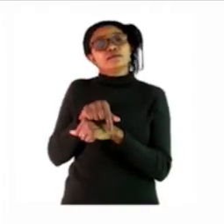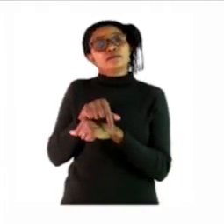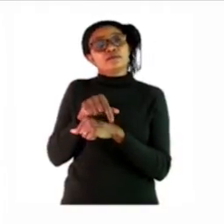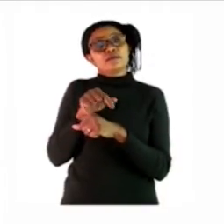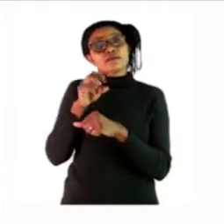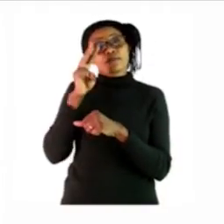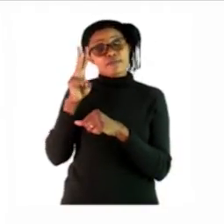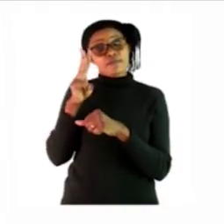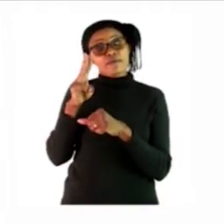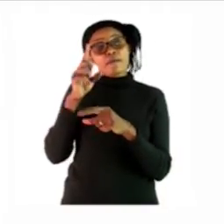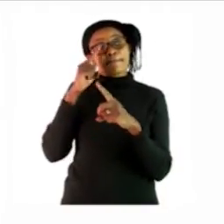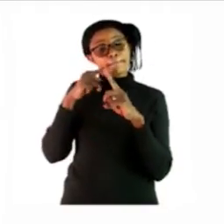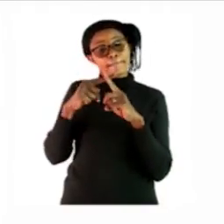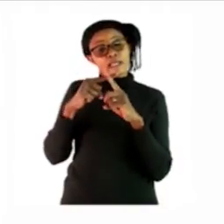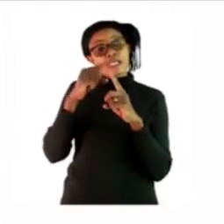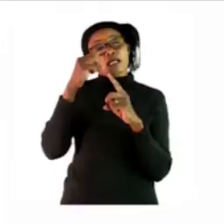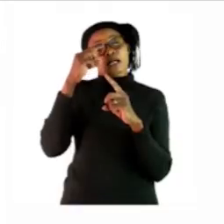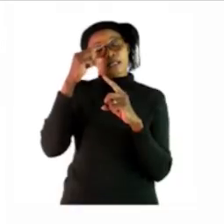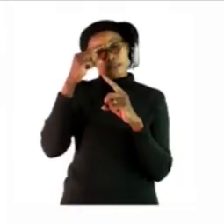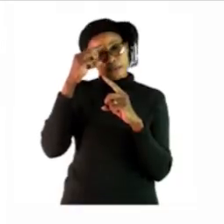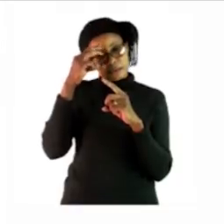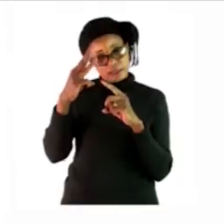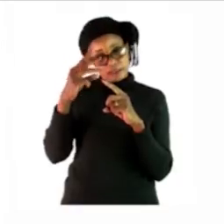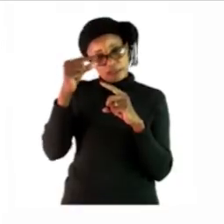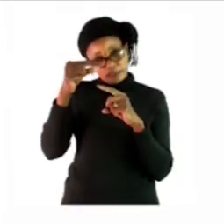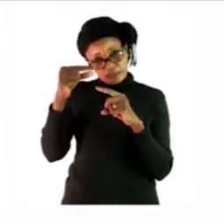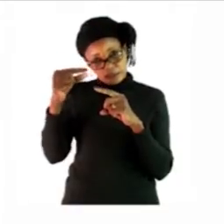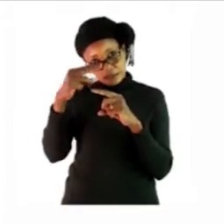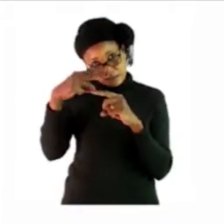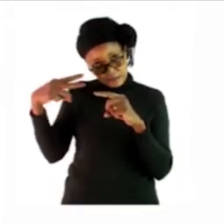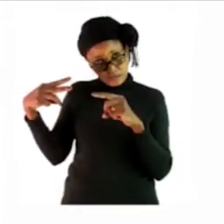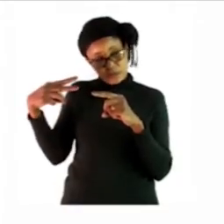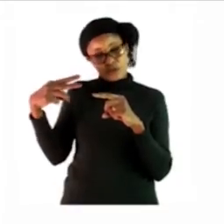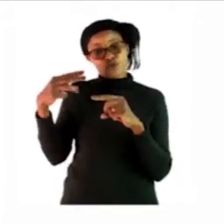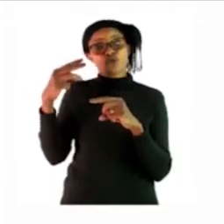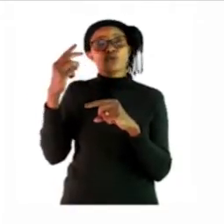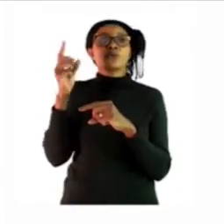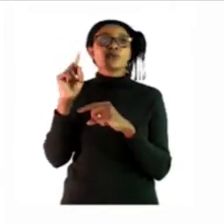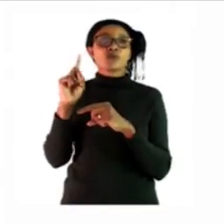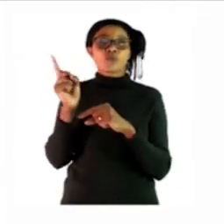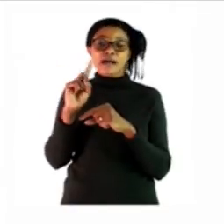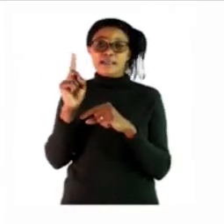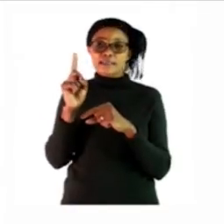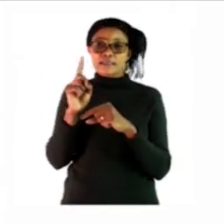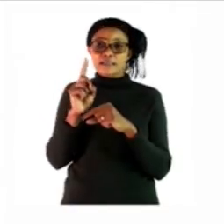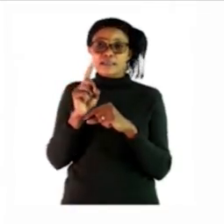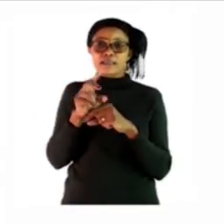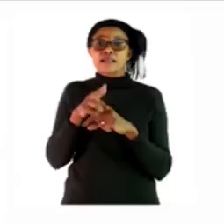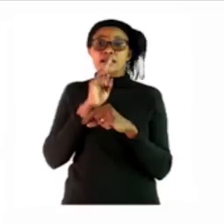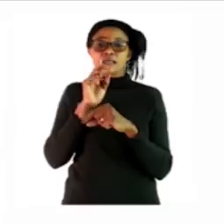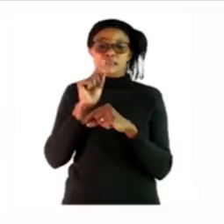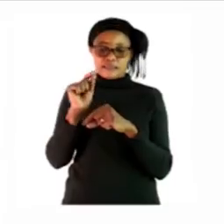three plus three equals right in the correct answer on top